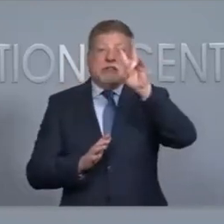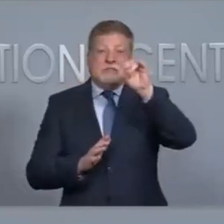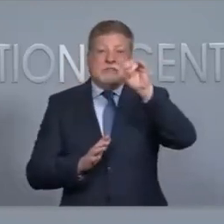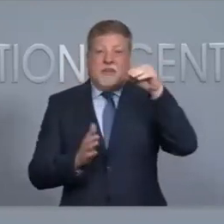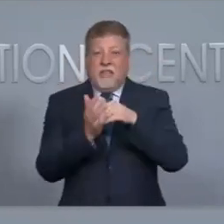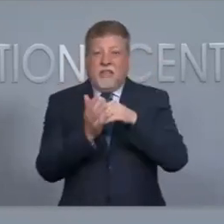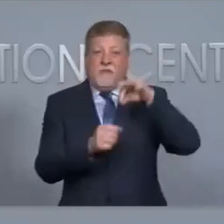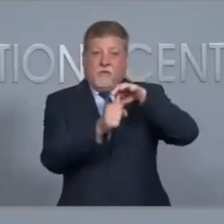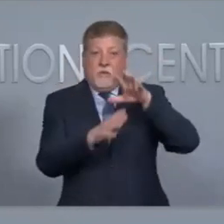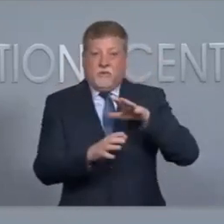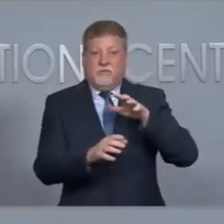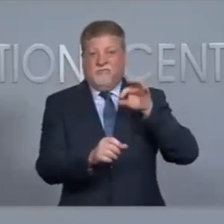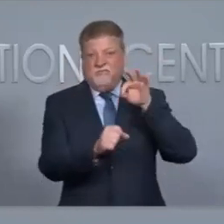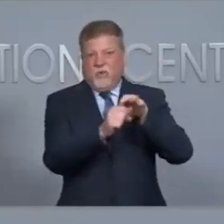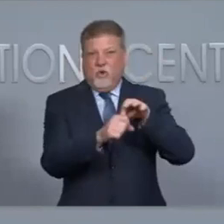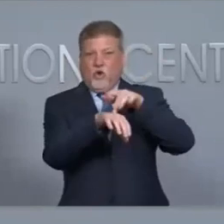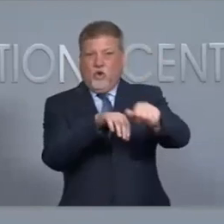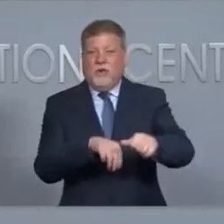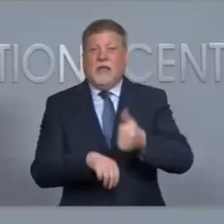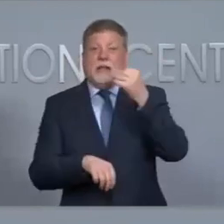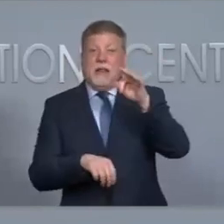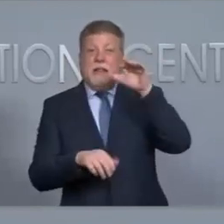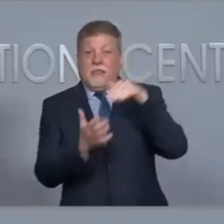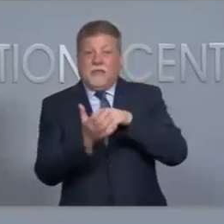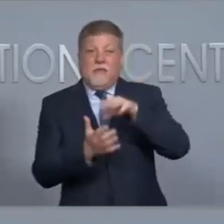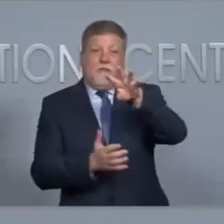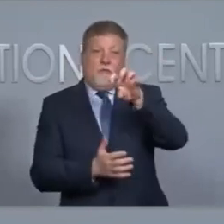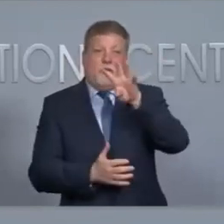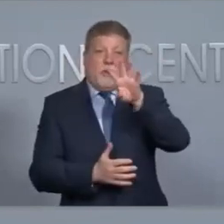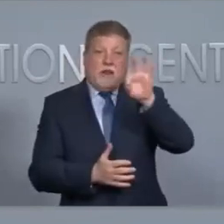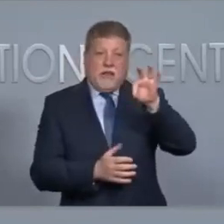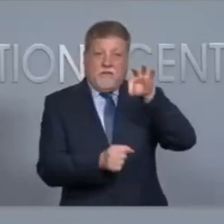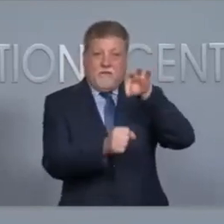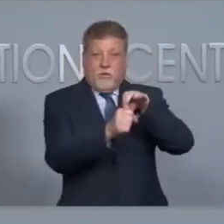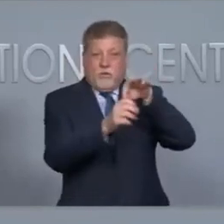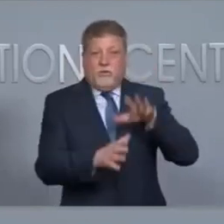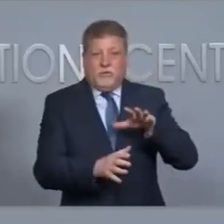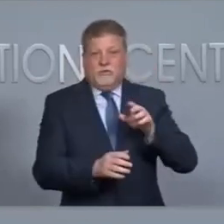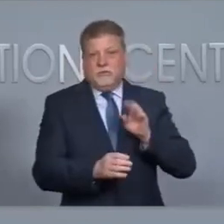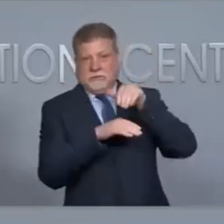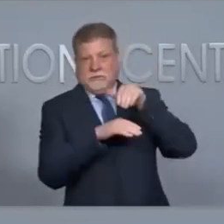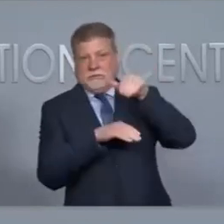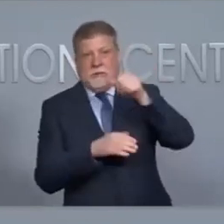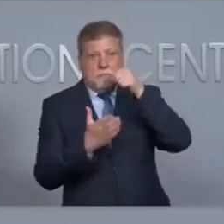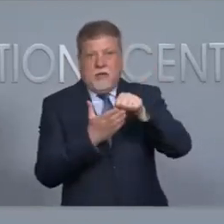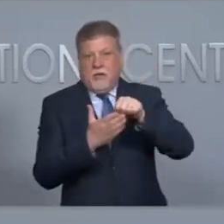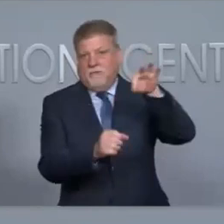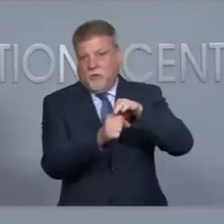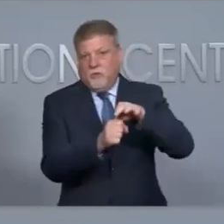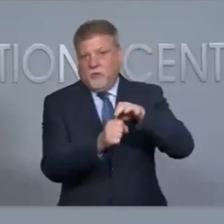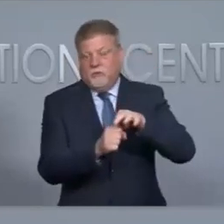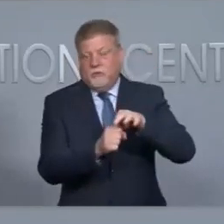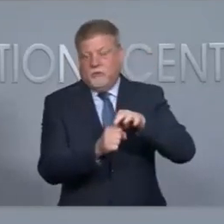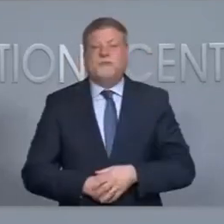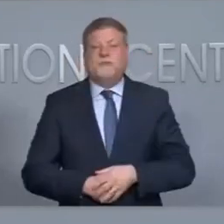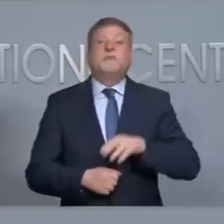during the early voting period, and 19,449 voters have cast ballots by mail. So, between